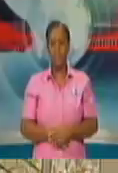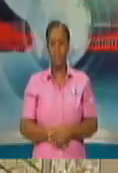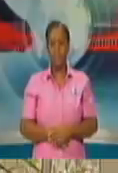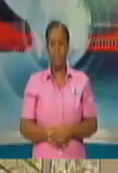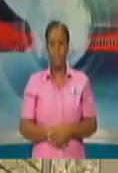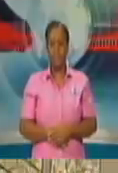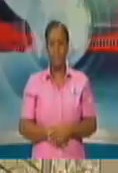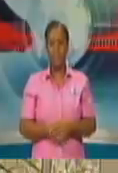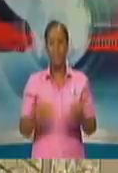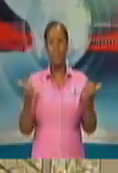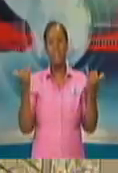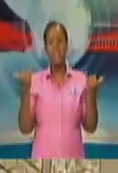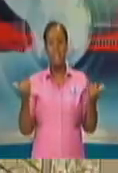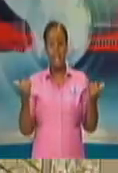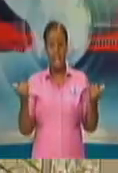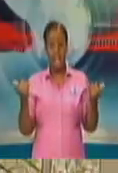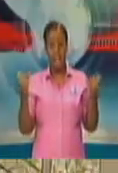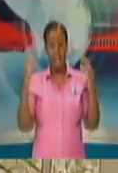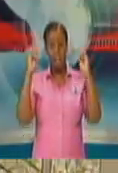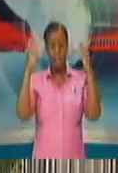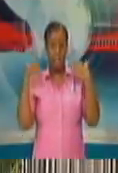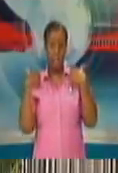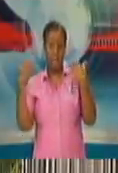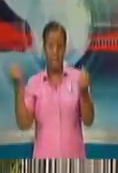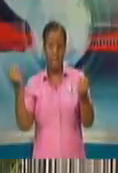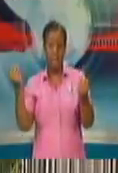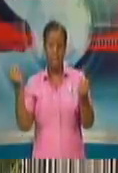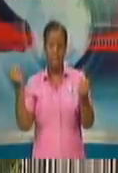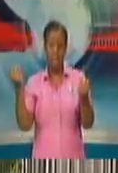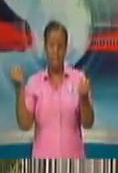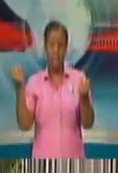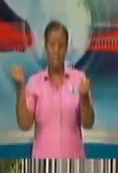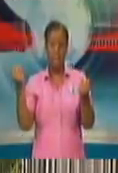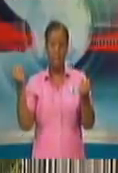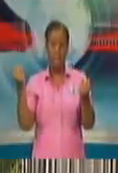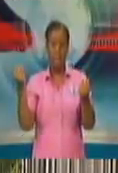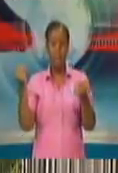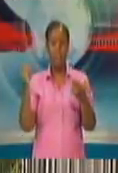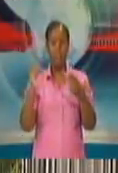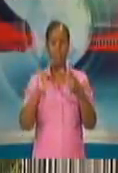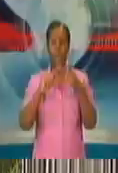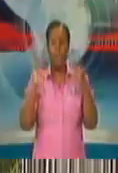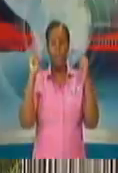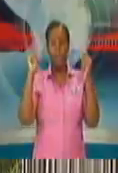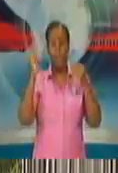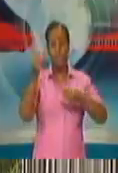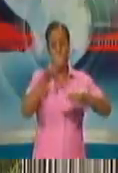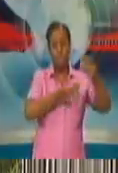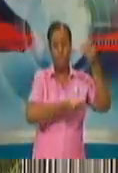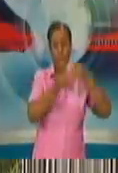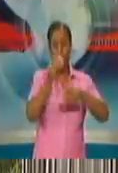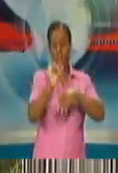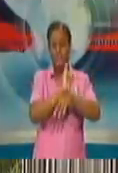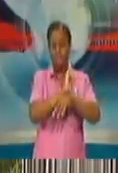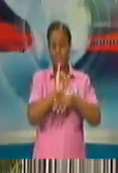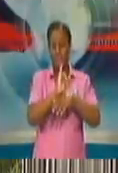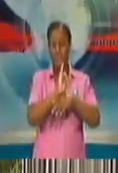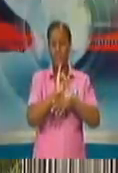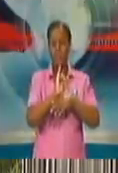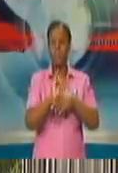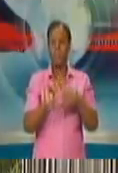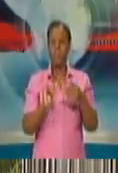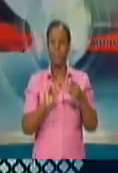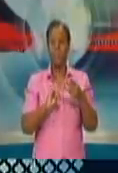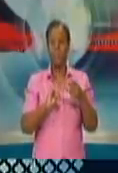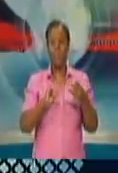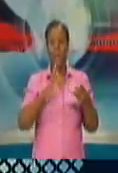are the Minister of Health, the Honourable Terence Diyal Singh, the Minister of Trade and Industry, the Honourable Paula Gopi Skun, and the Chief